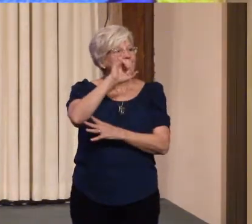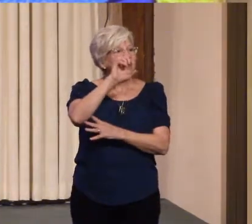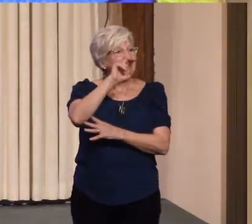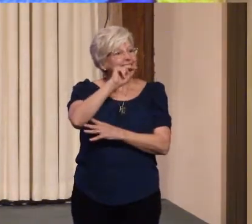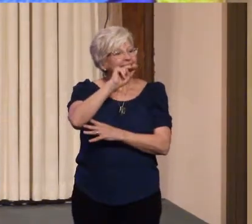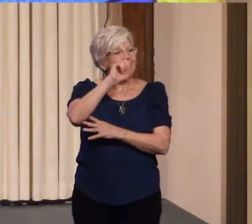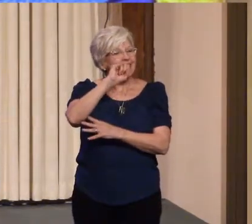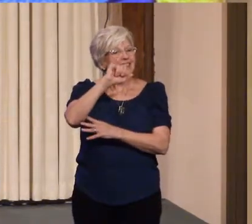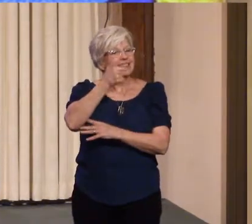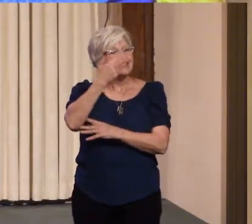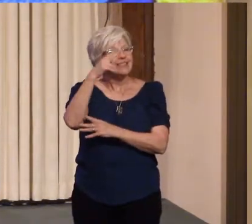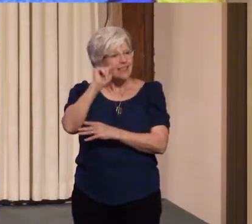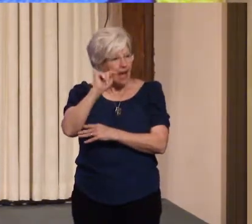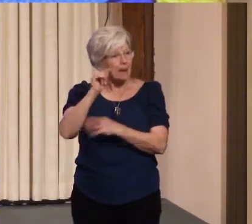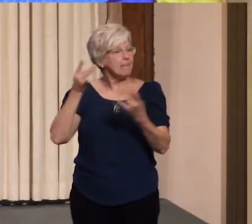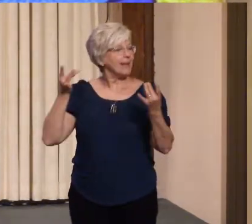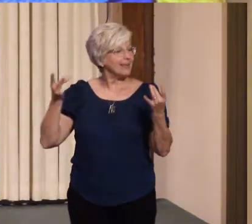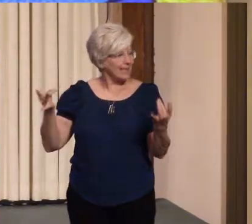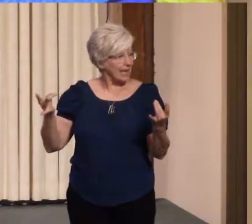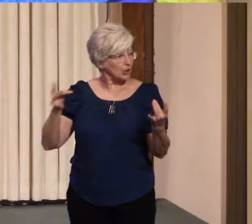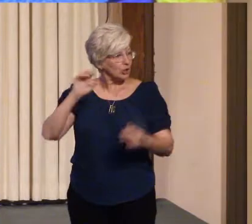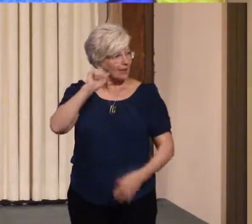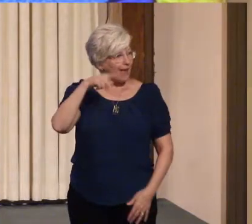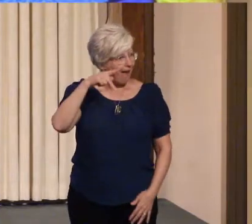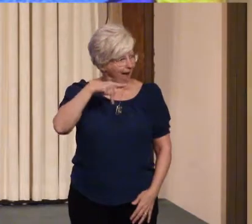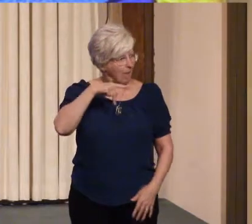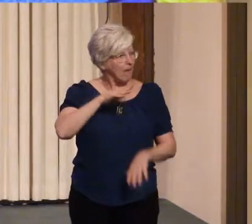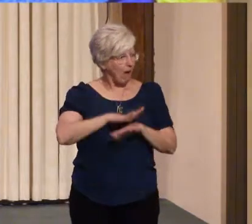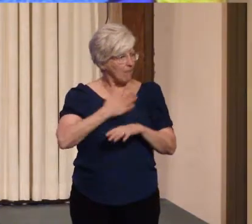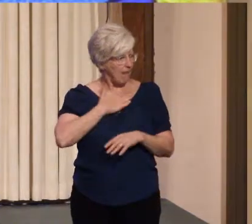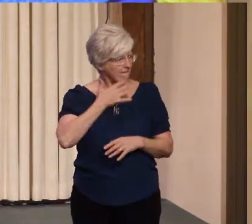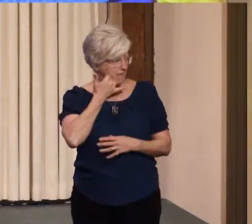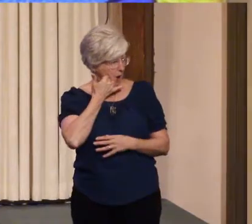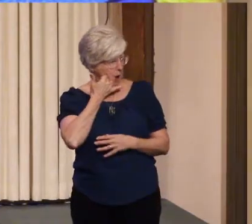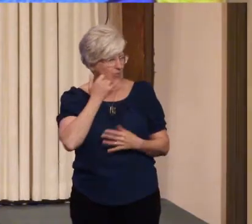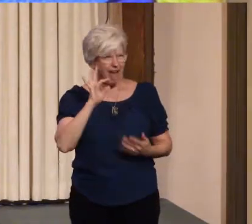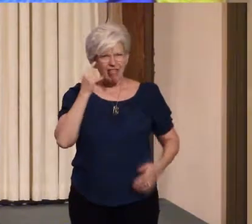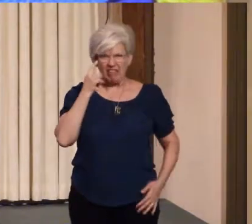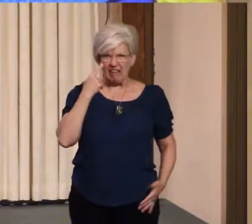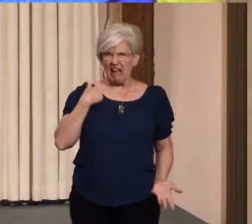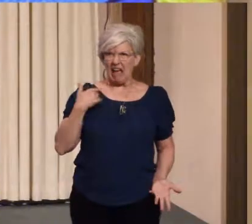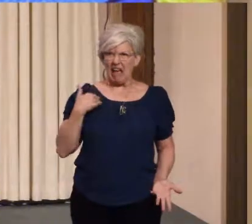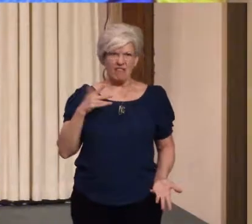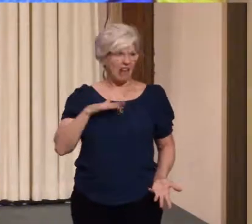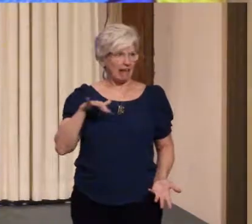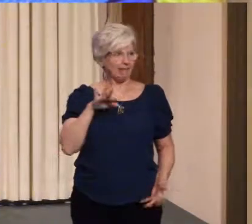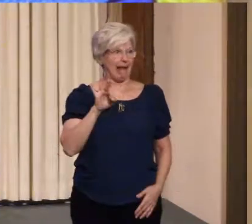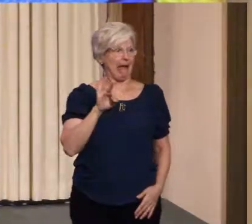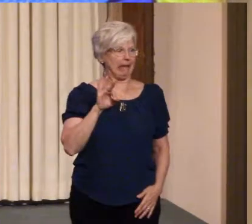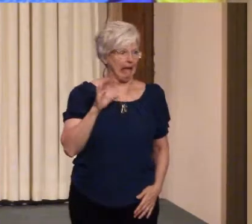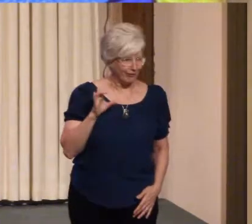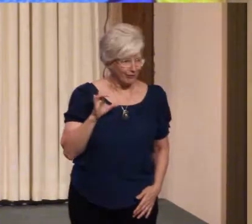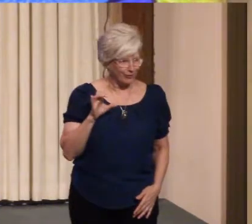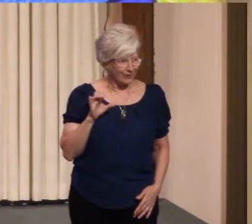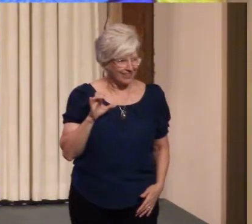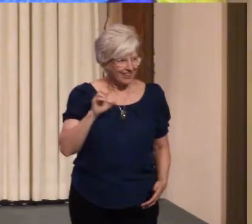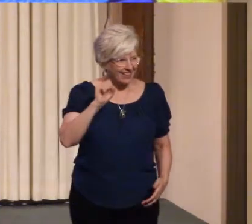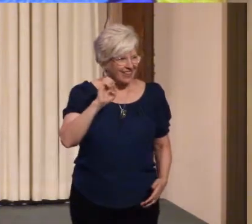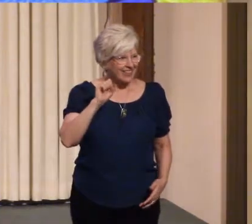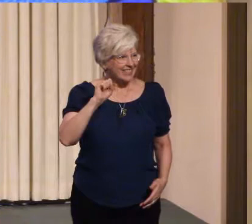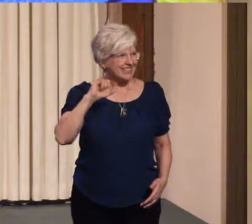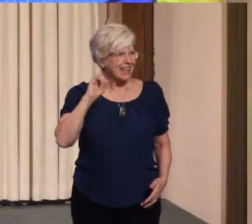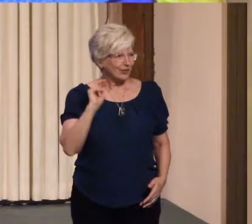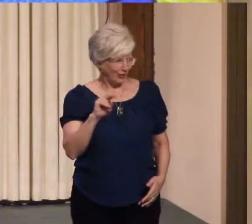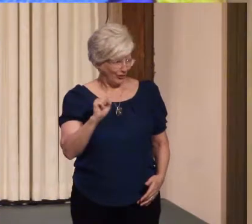Timer app on my phone and on my tablet. I think I'm up to about 900 sessions through my timer